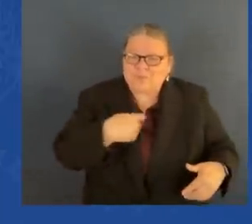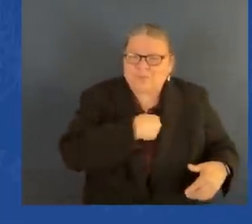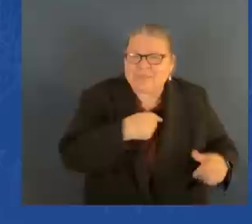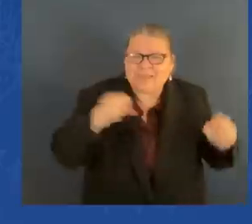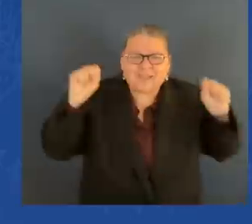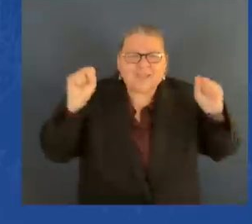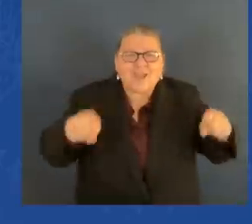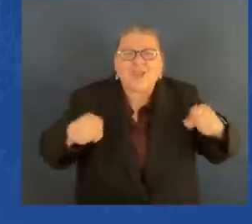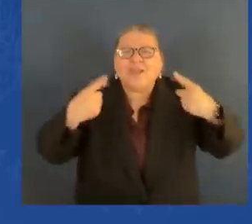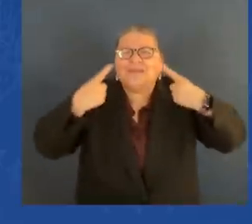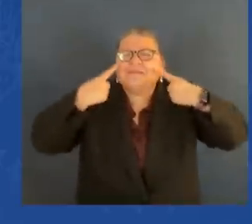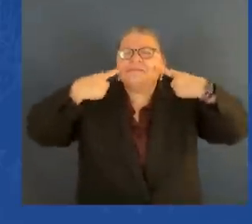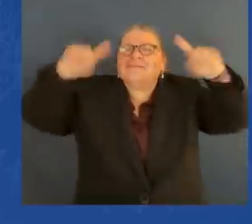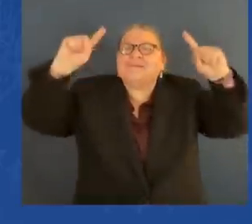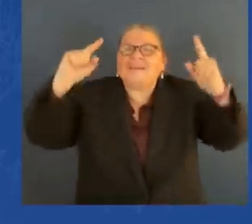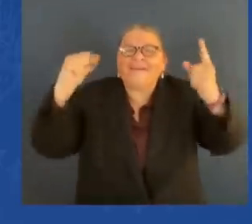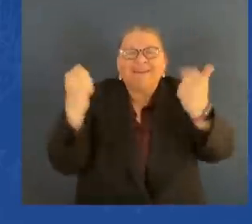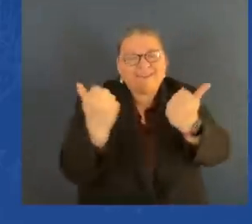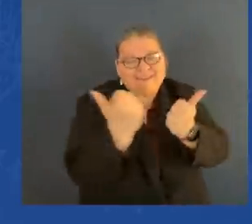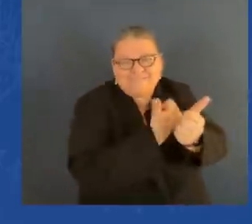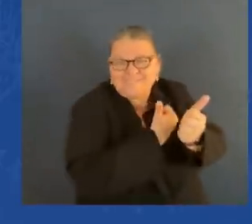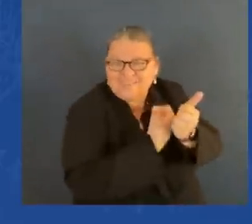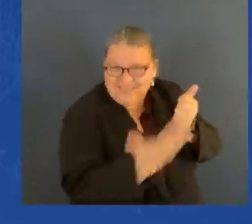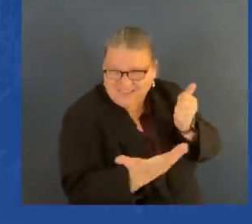Fritz, hope we all can be Fritz's mirror,